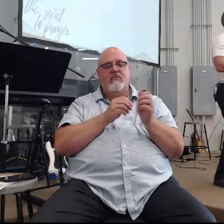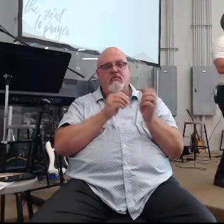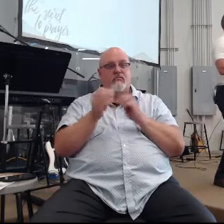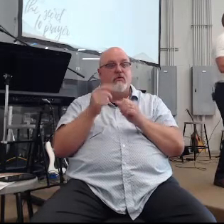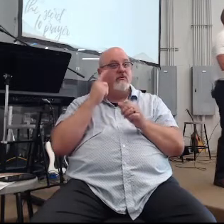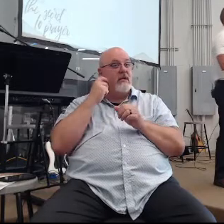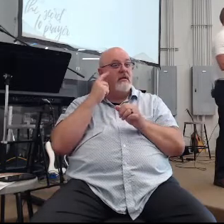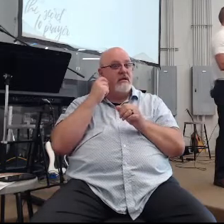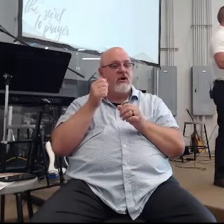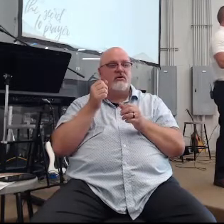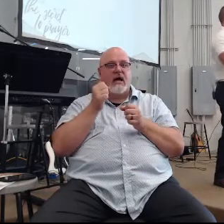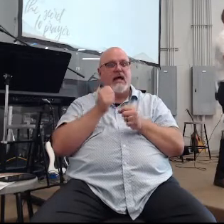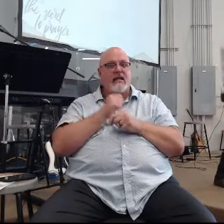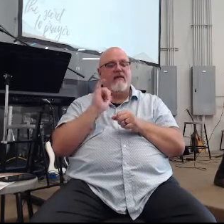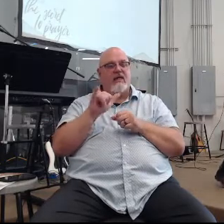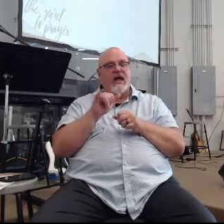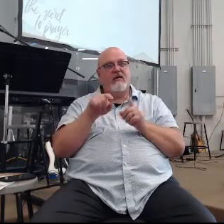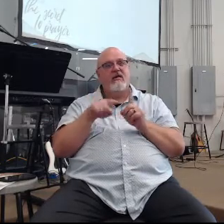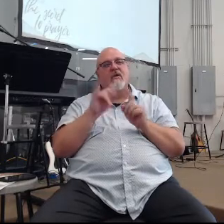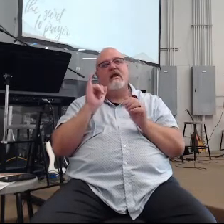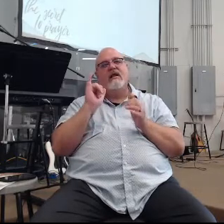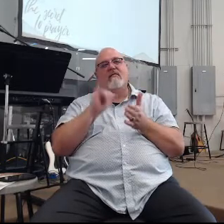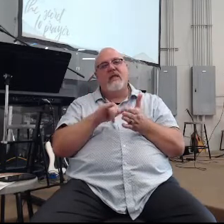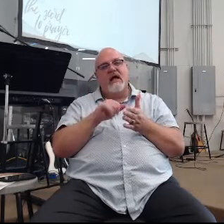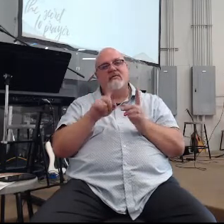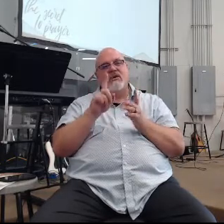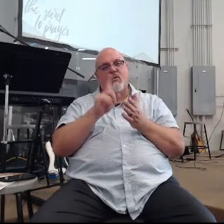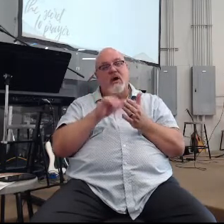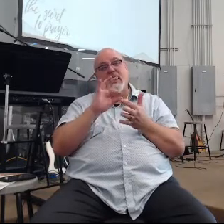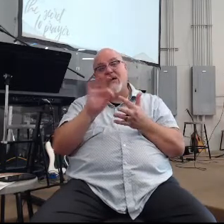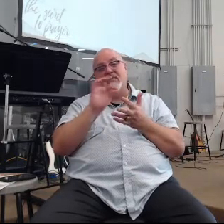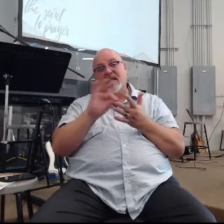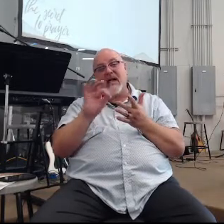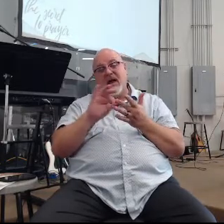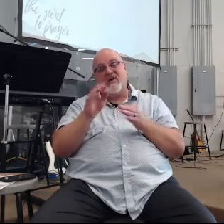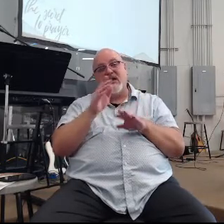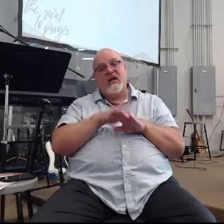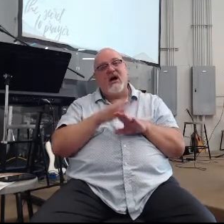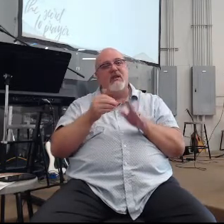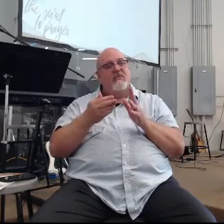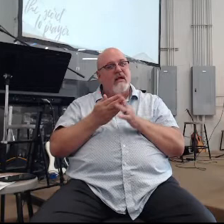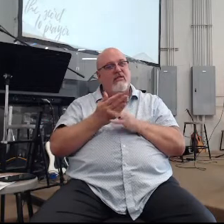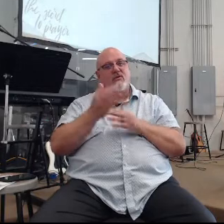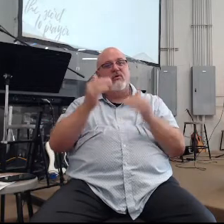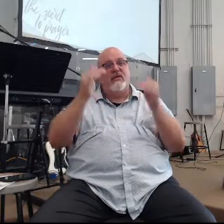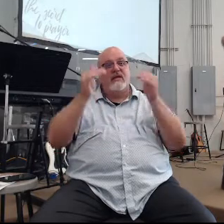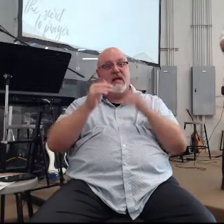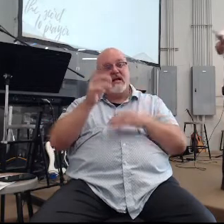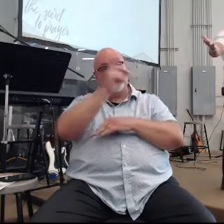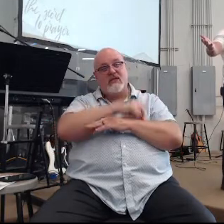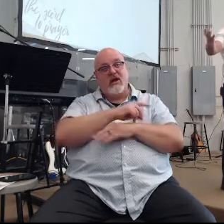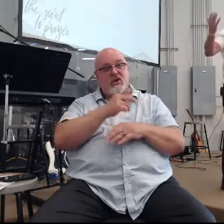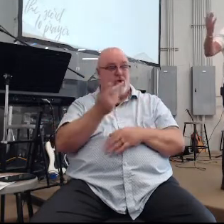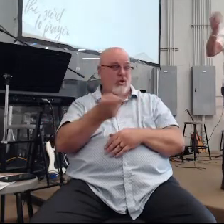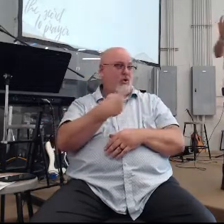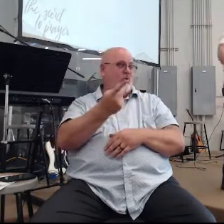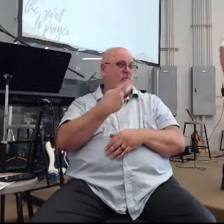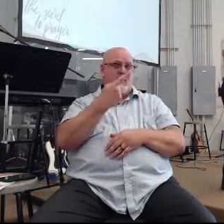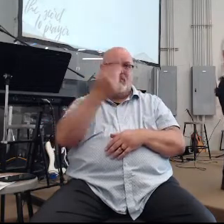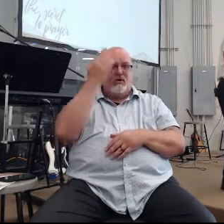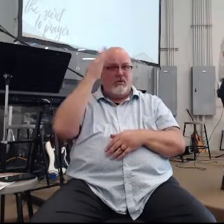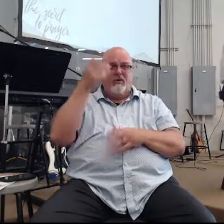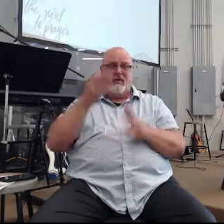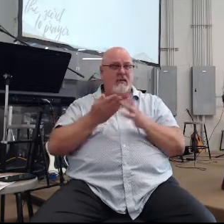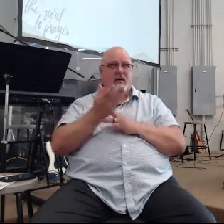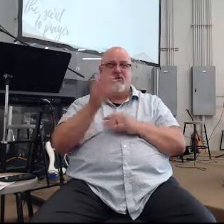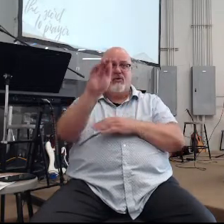tears I love that but if that's what I'm counting on to get me through the next day you and I both know that doesn't make it